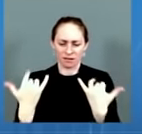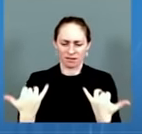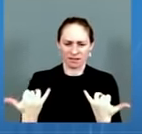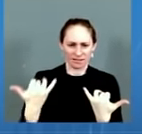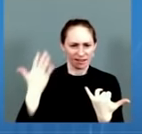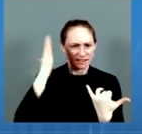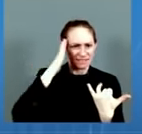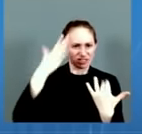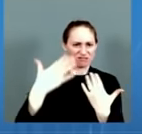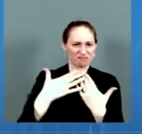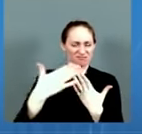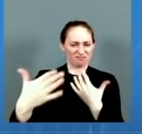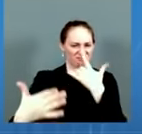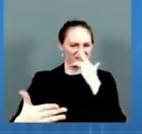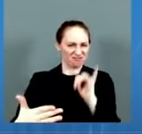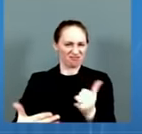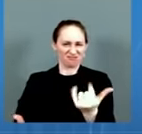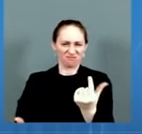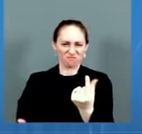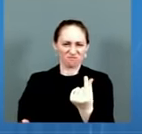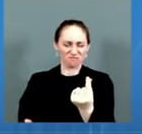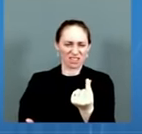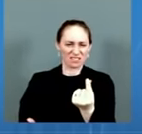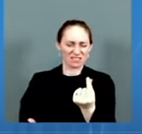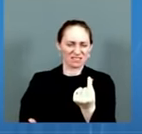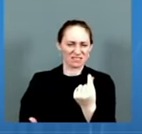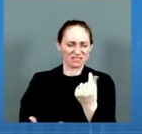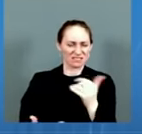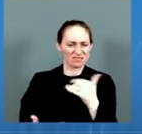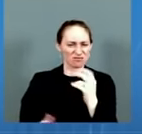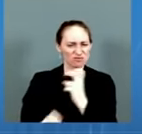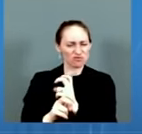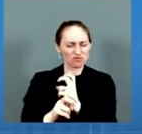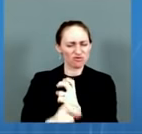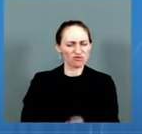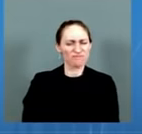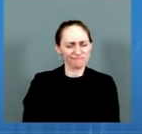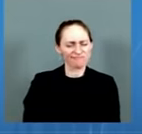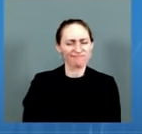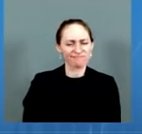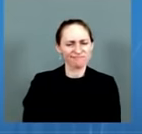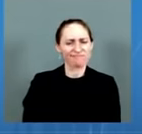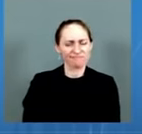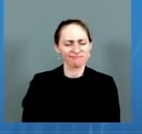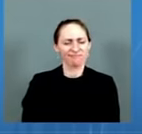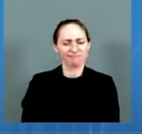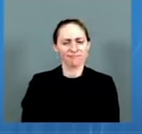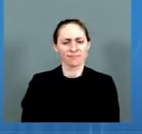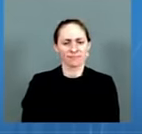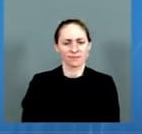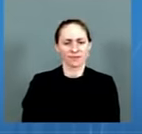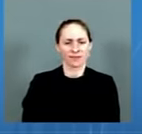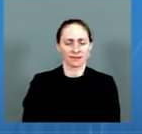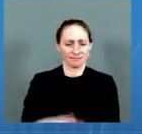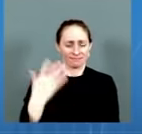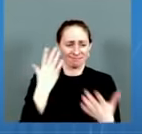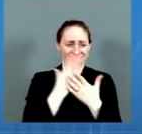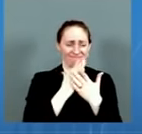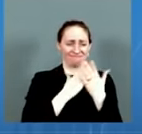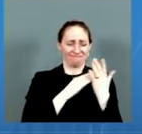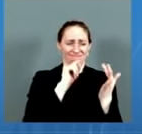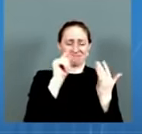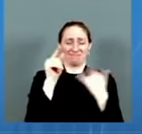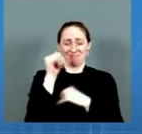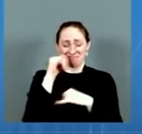So given all this complex stew of factors, and I know you've been looking at all of them, how worried should Americans be